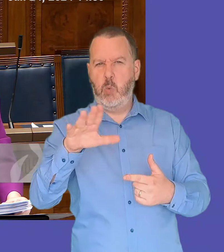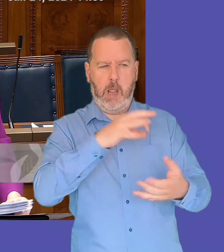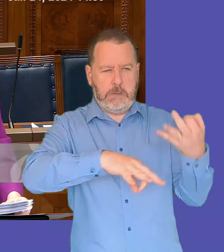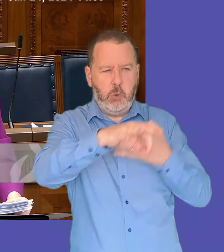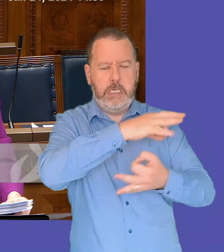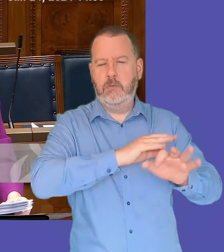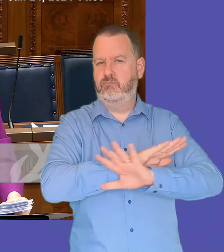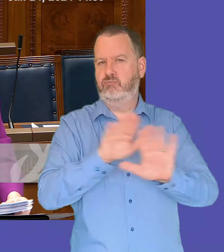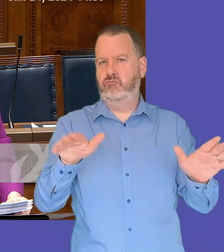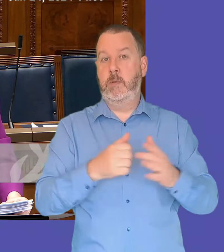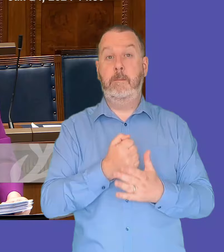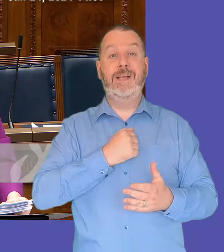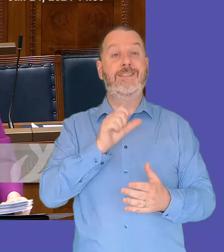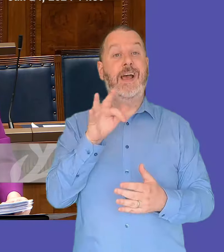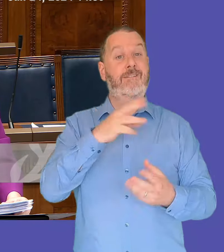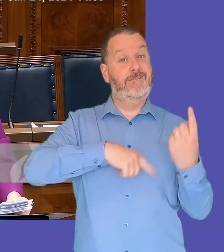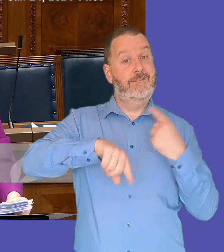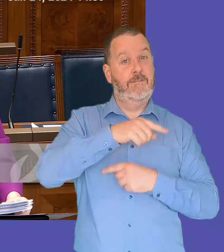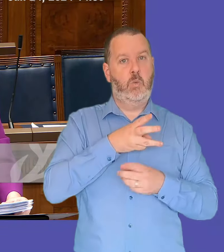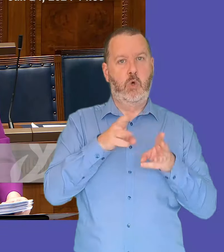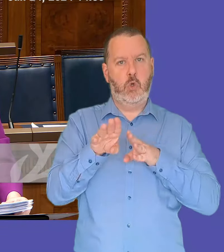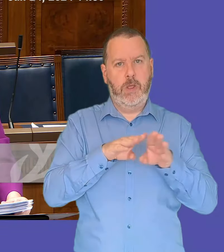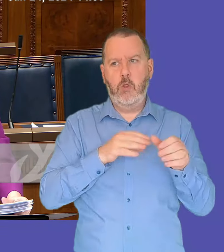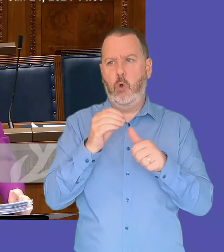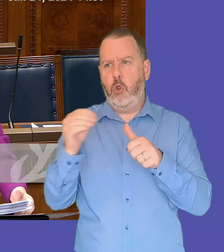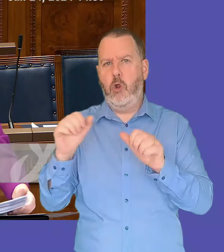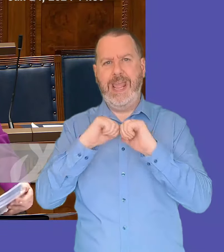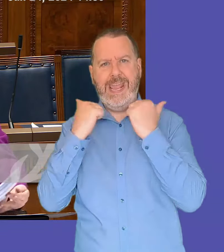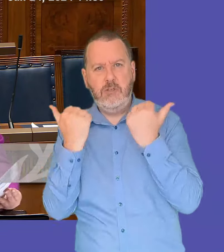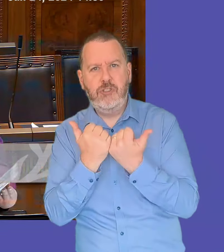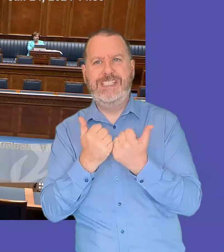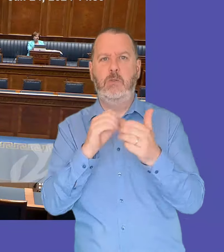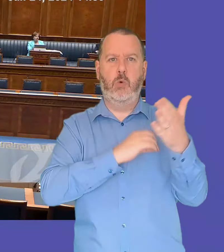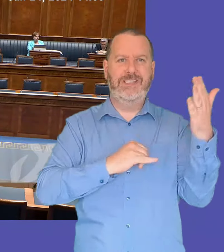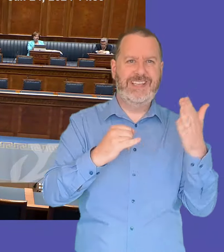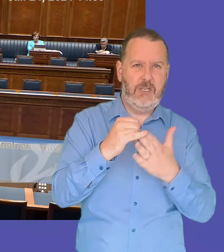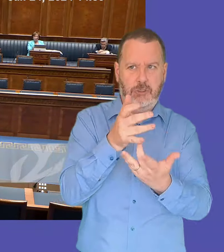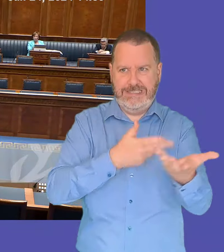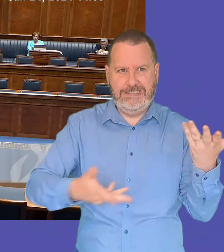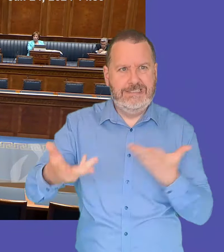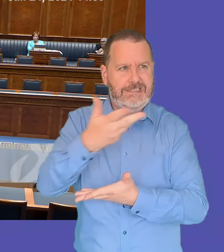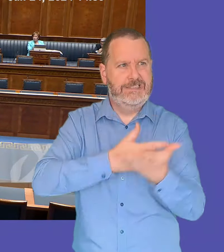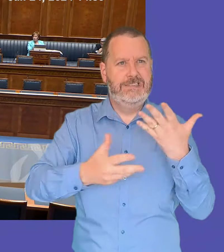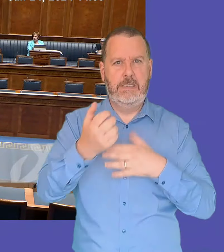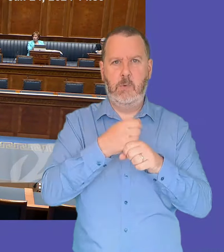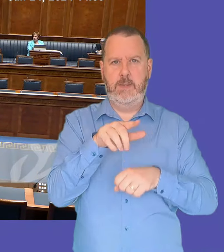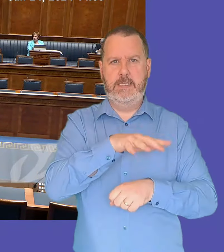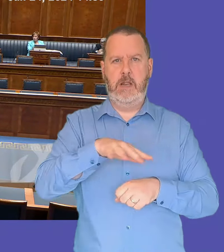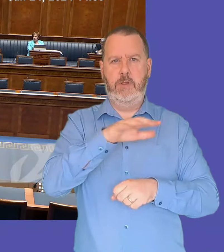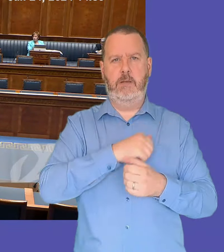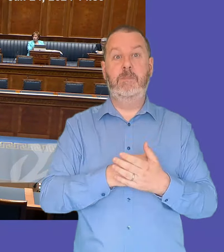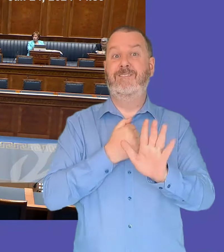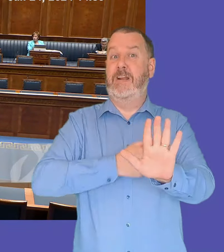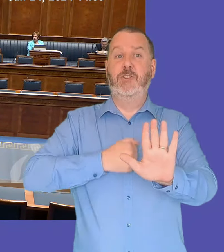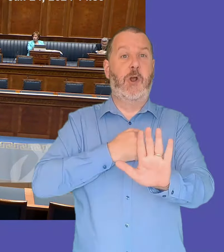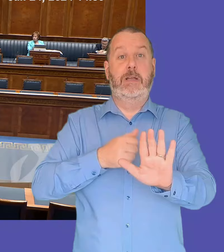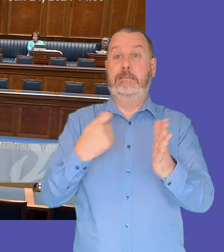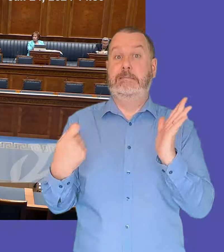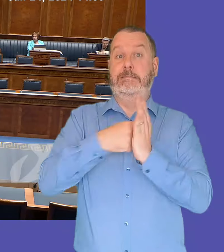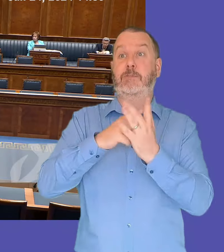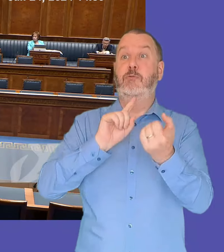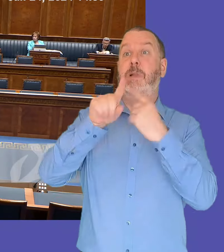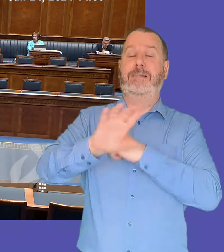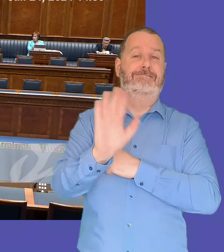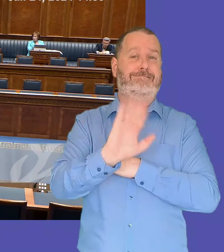partners and officials are working closely with the statutory agencies with the responsibility for these matters i'm sorry all the time's up okay so